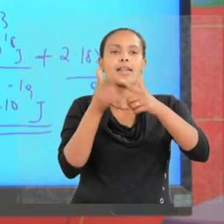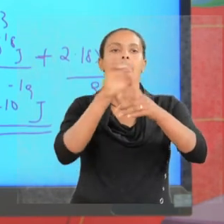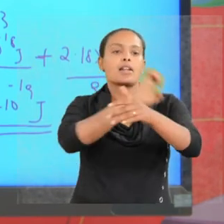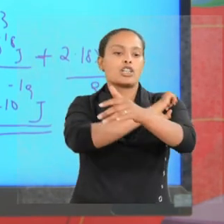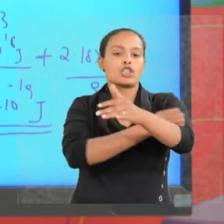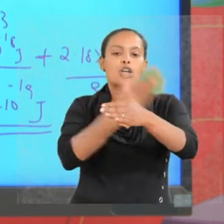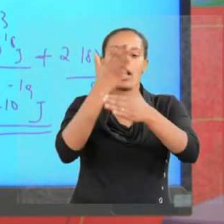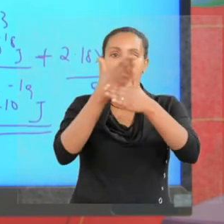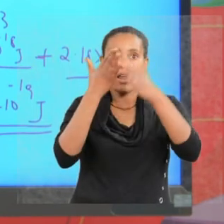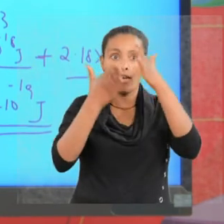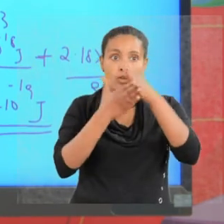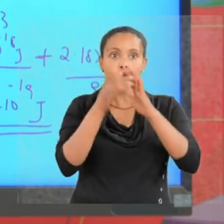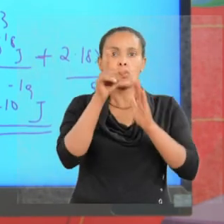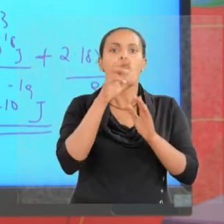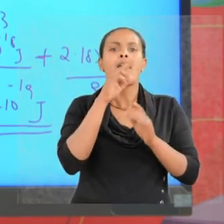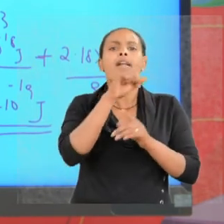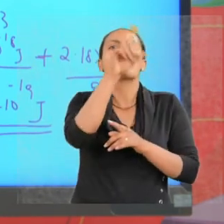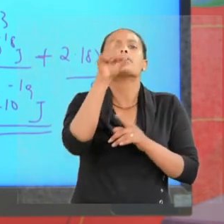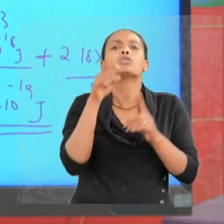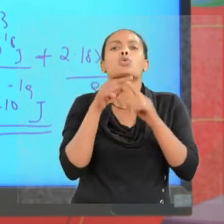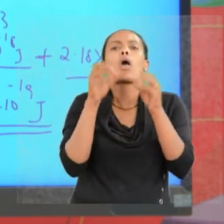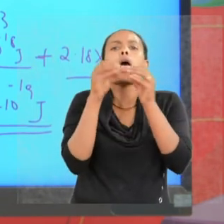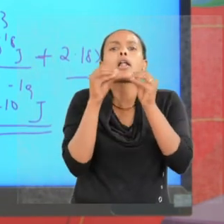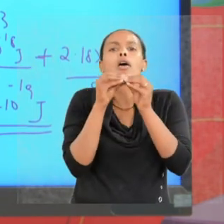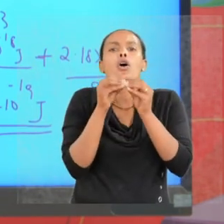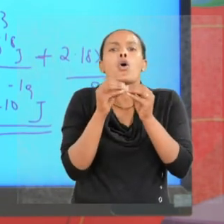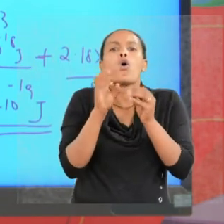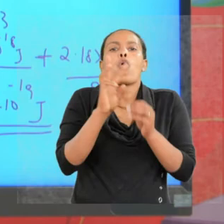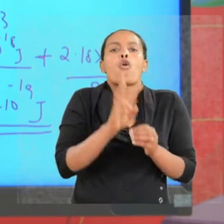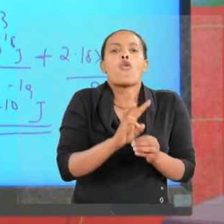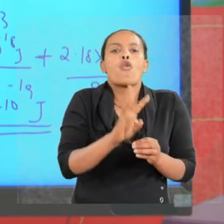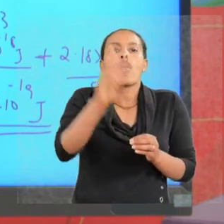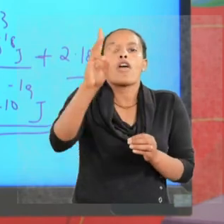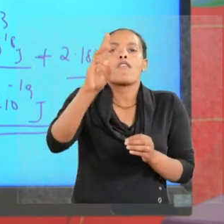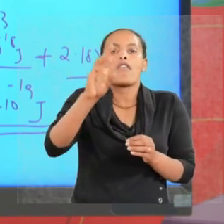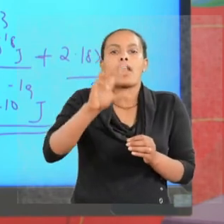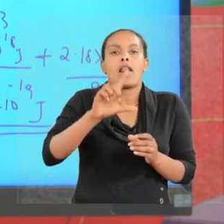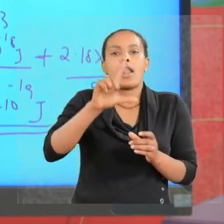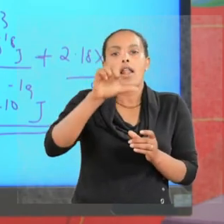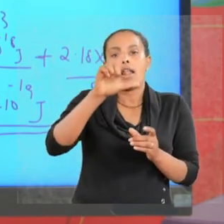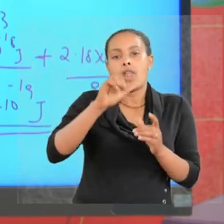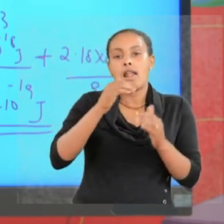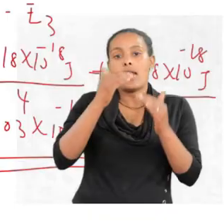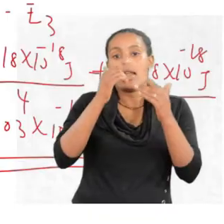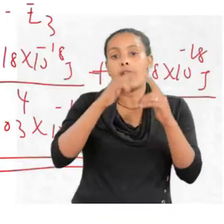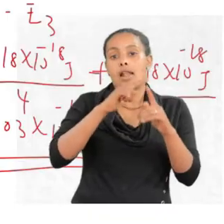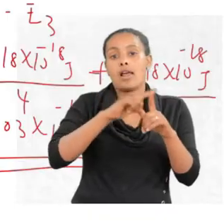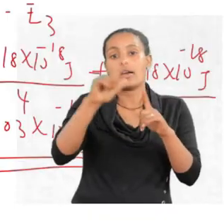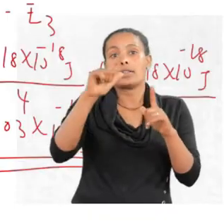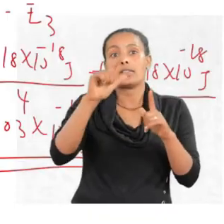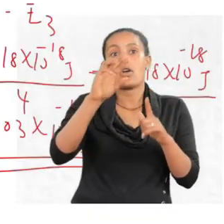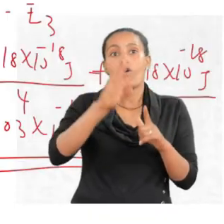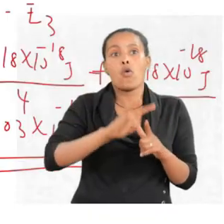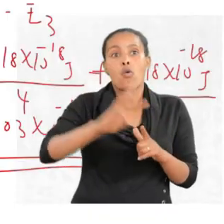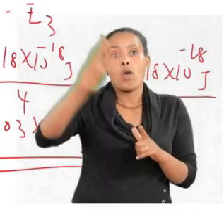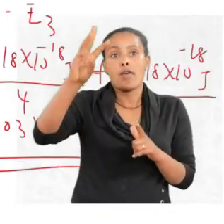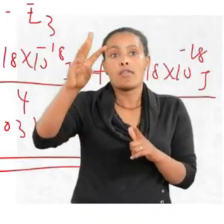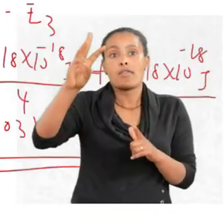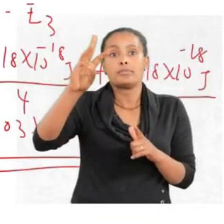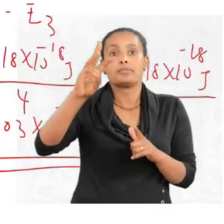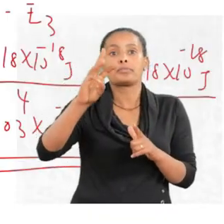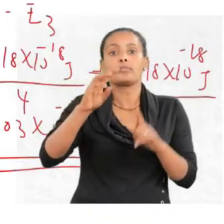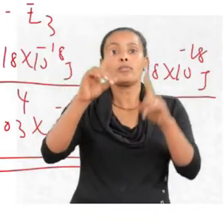You are asked to calculate wavelengths of a photon emitted, wavelengths of a photon